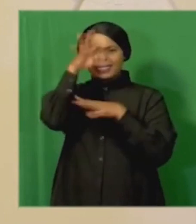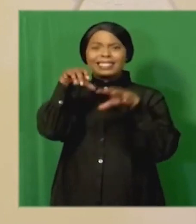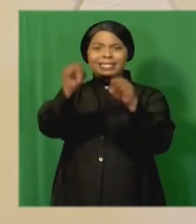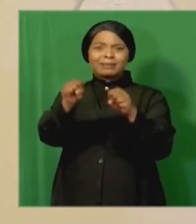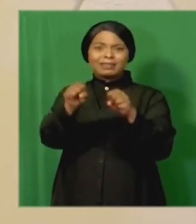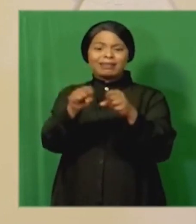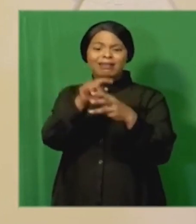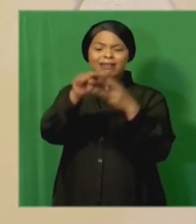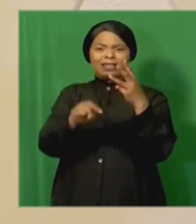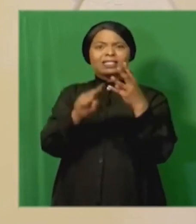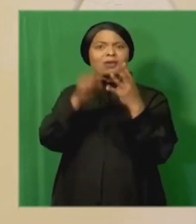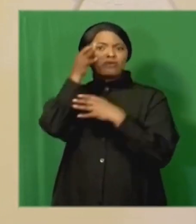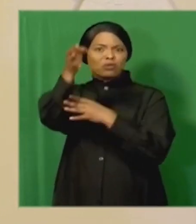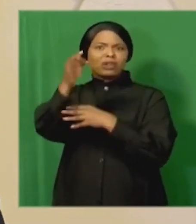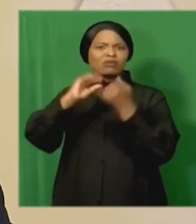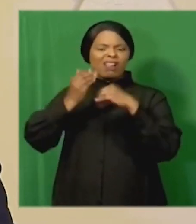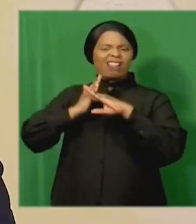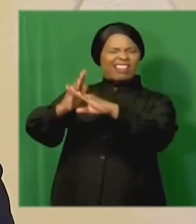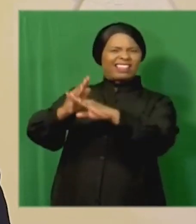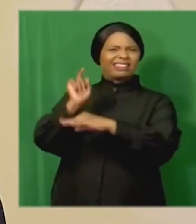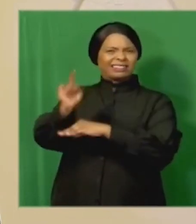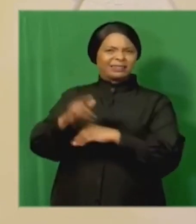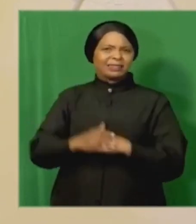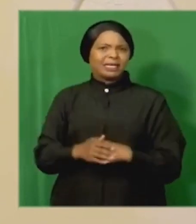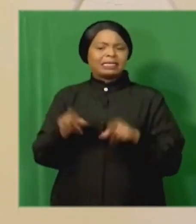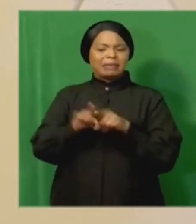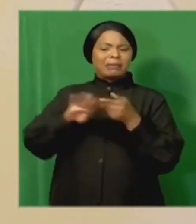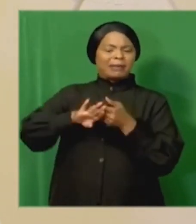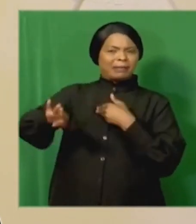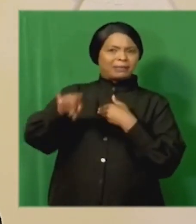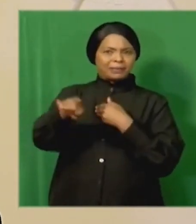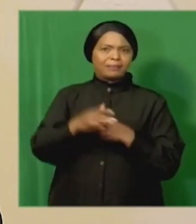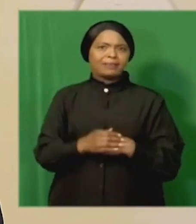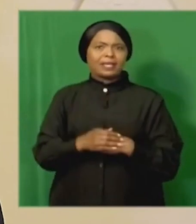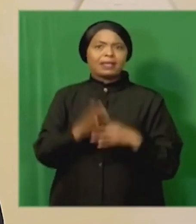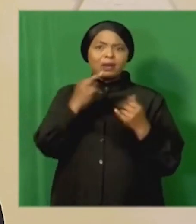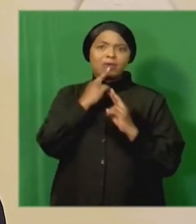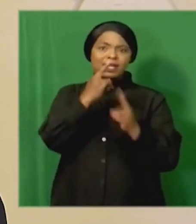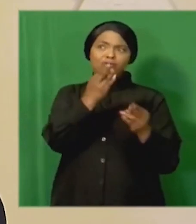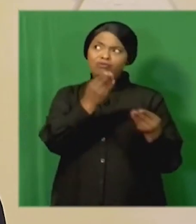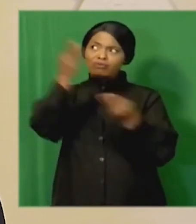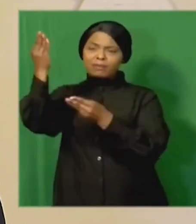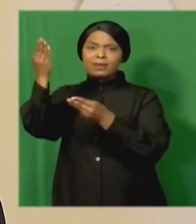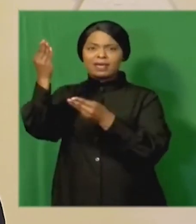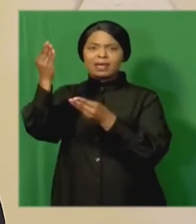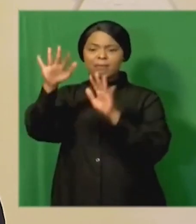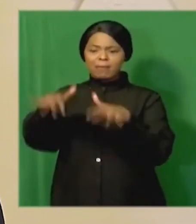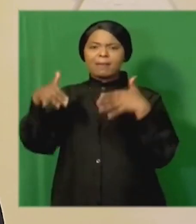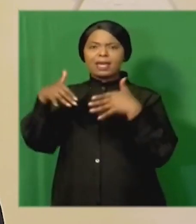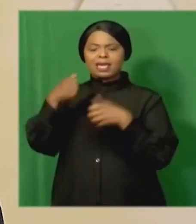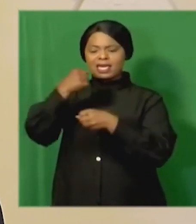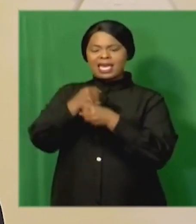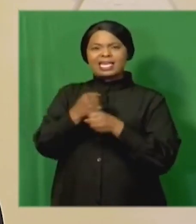and into the future. We are submitting this response to Parliament six years to the